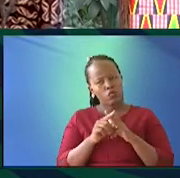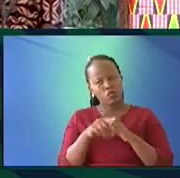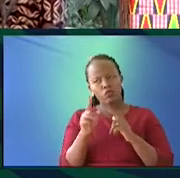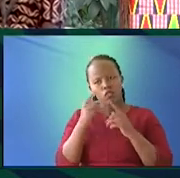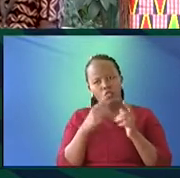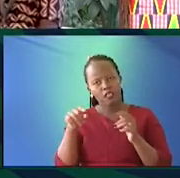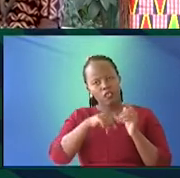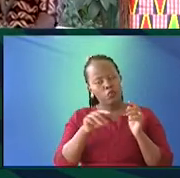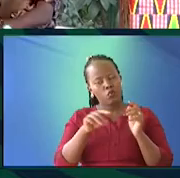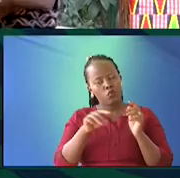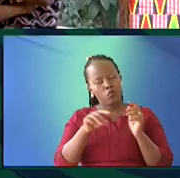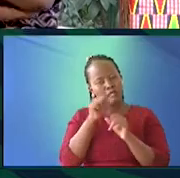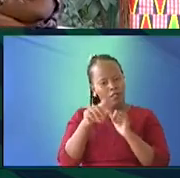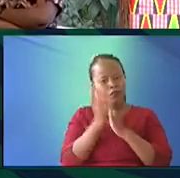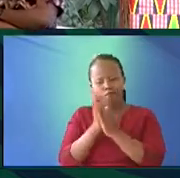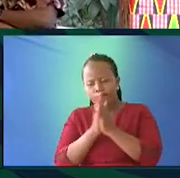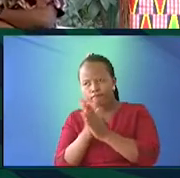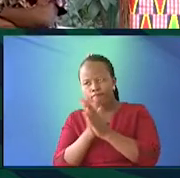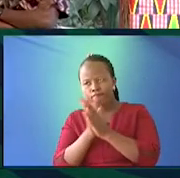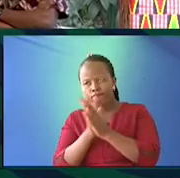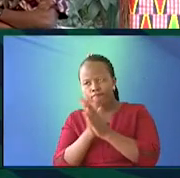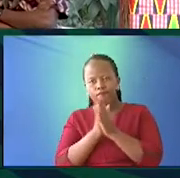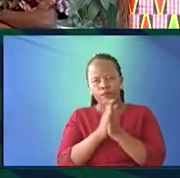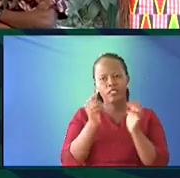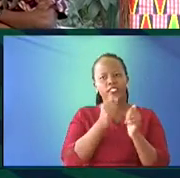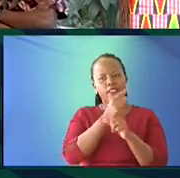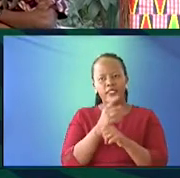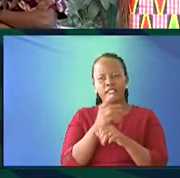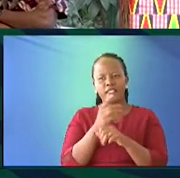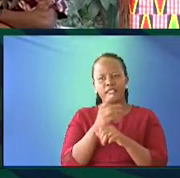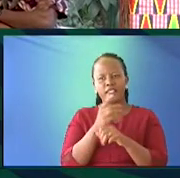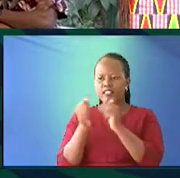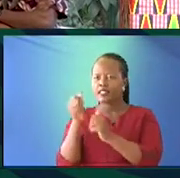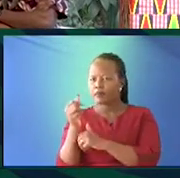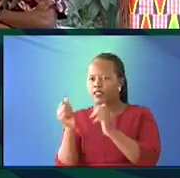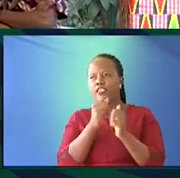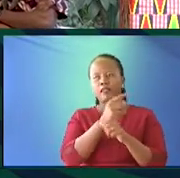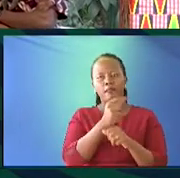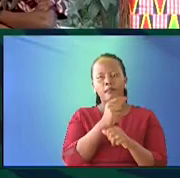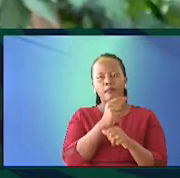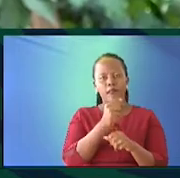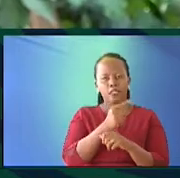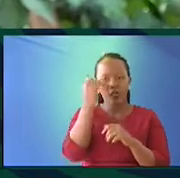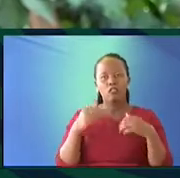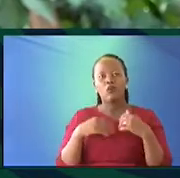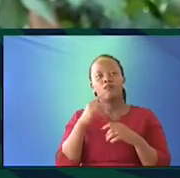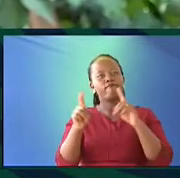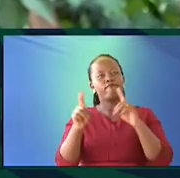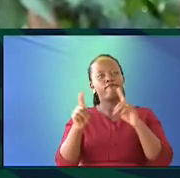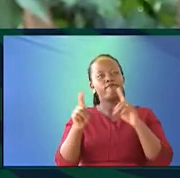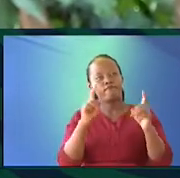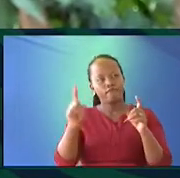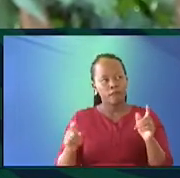just first of all, to speak to us about what they're passionate about. It's 10 minutes, gentlemen, so that we will have a chance to also have a go and forth.